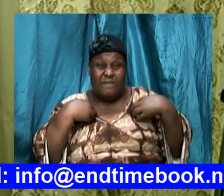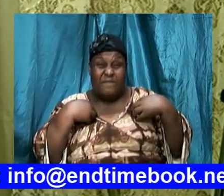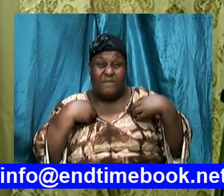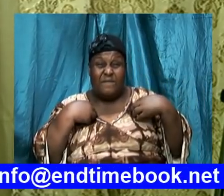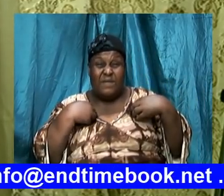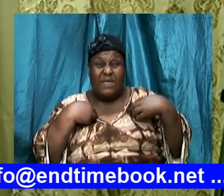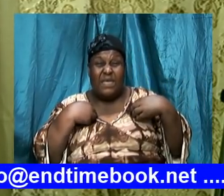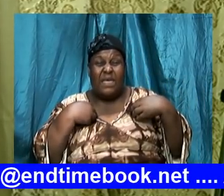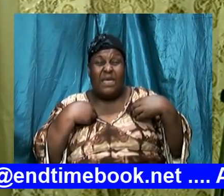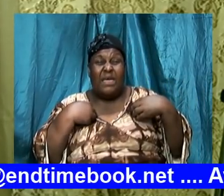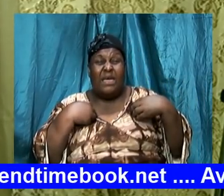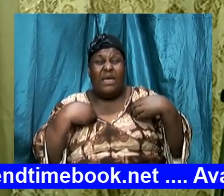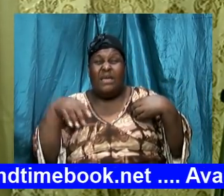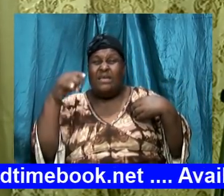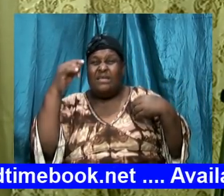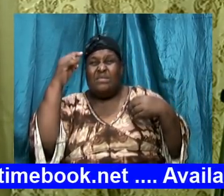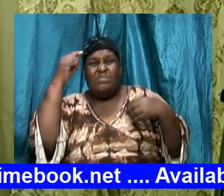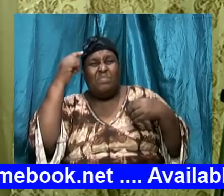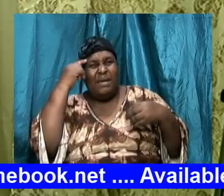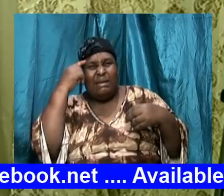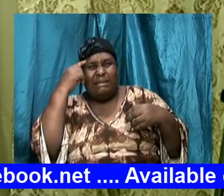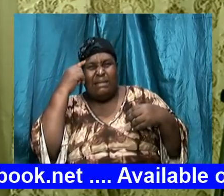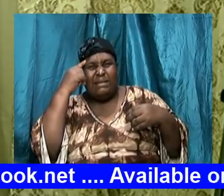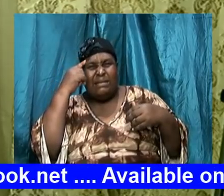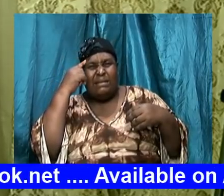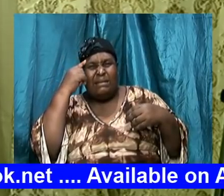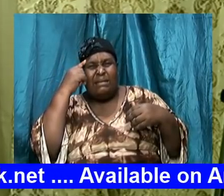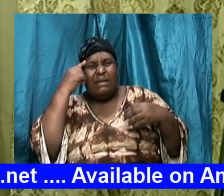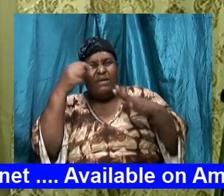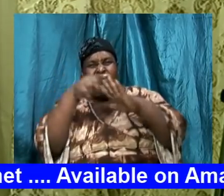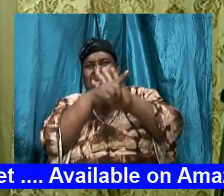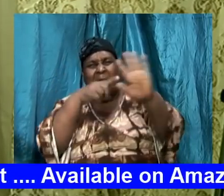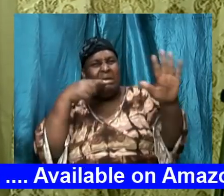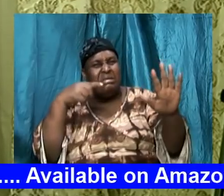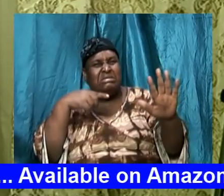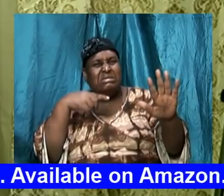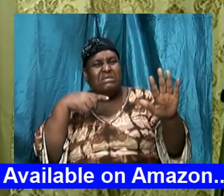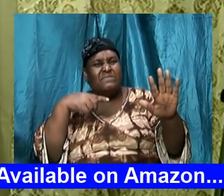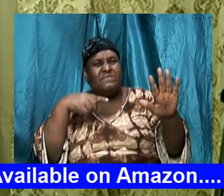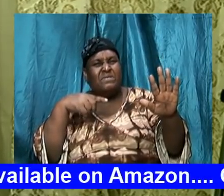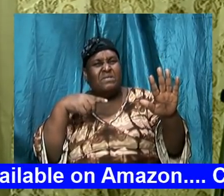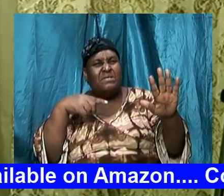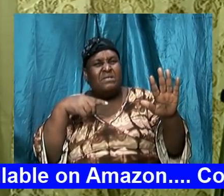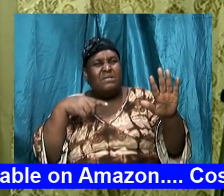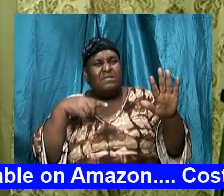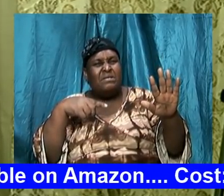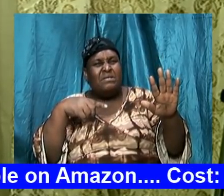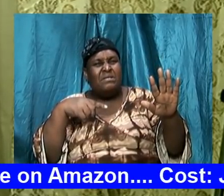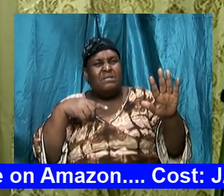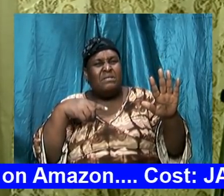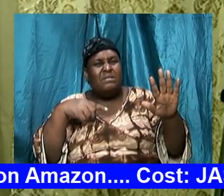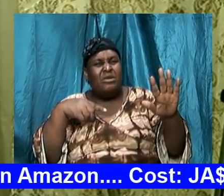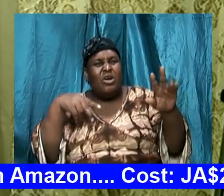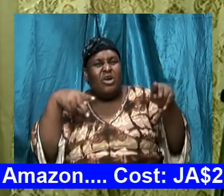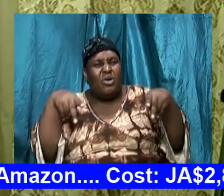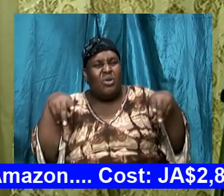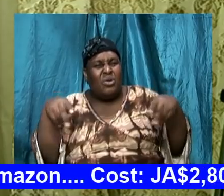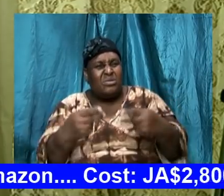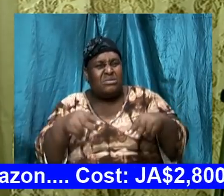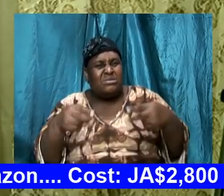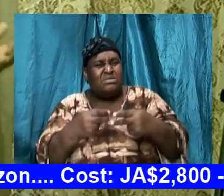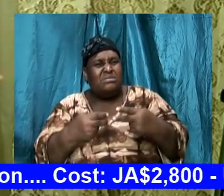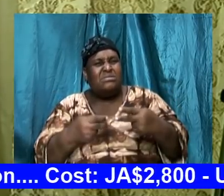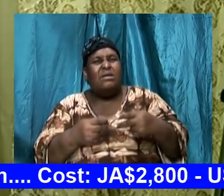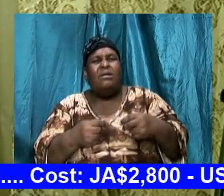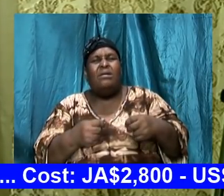and when God said do a thing he knows the positive impact that it will have both on you and on others and many times when God said to do